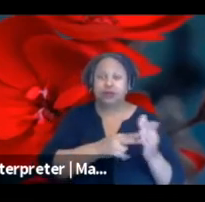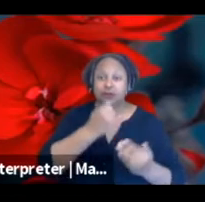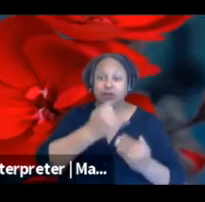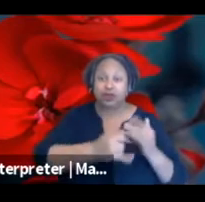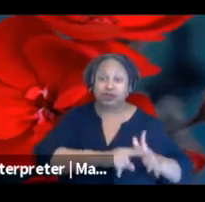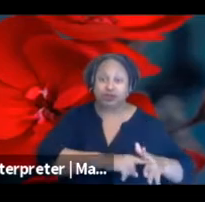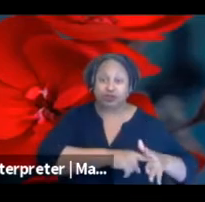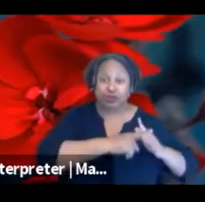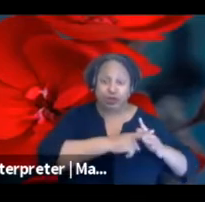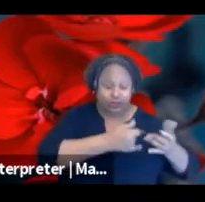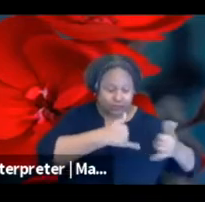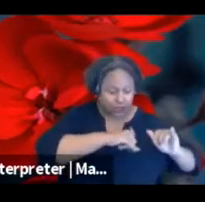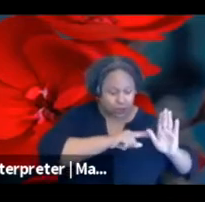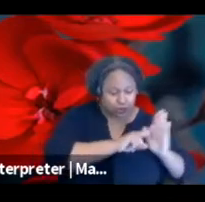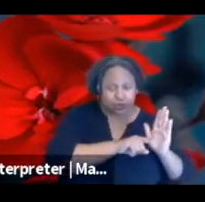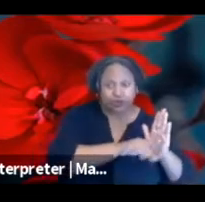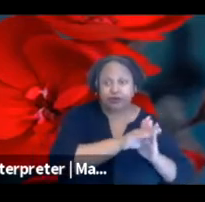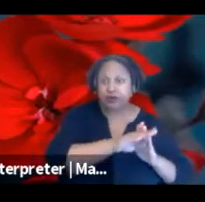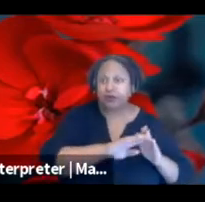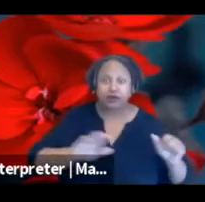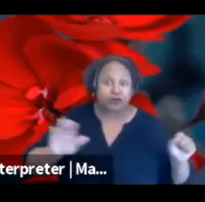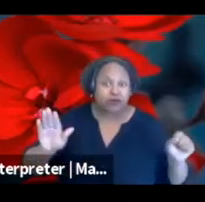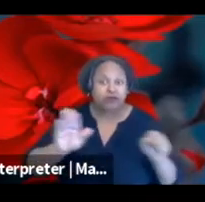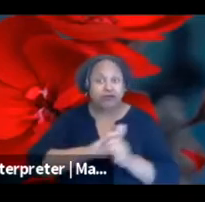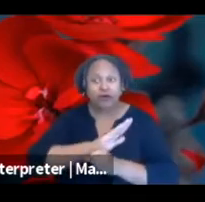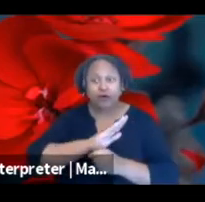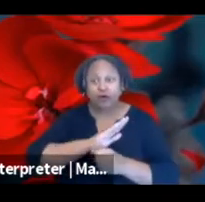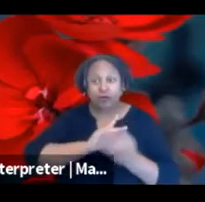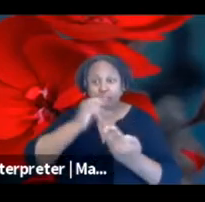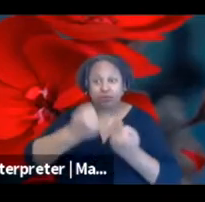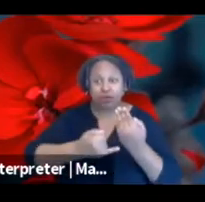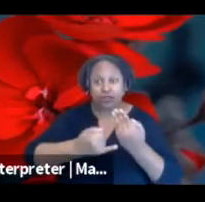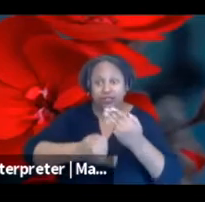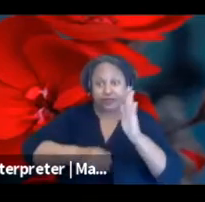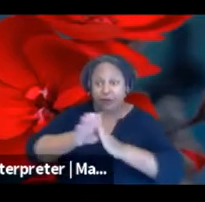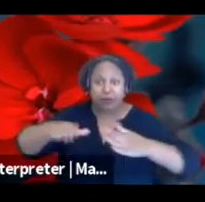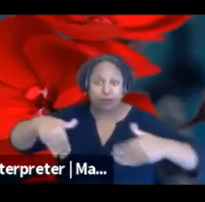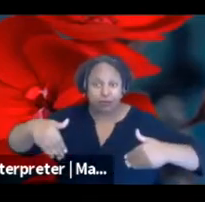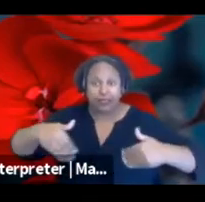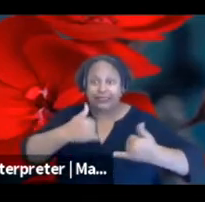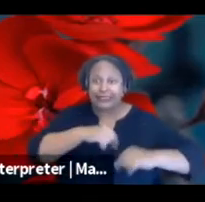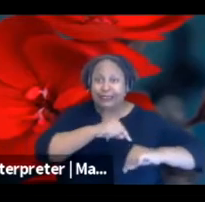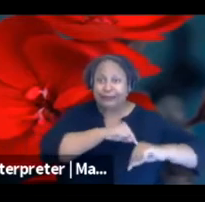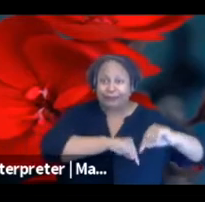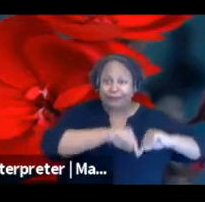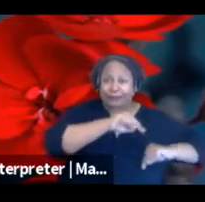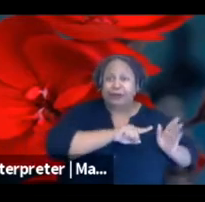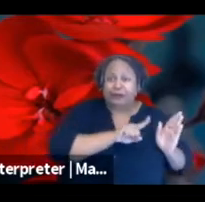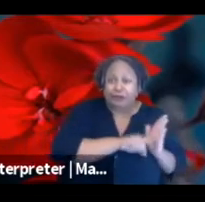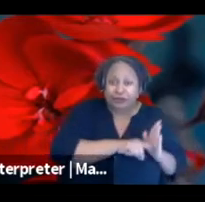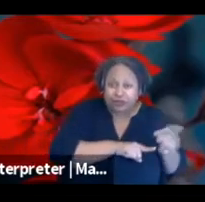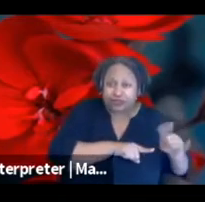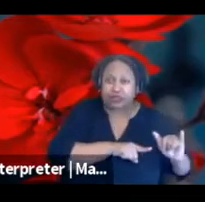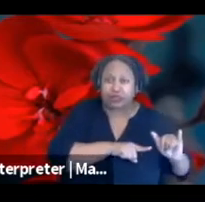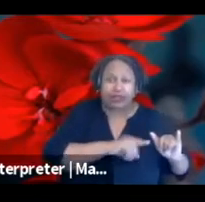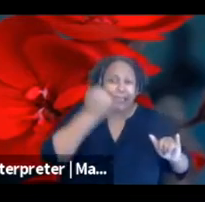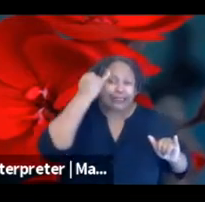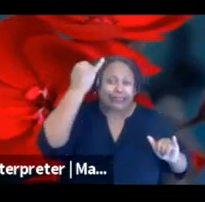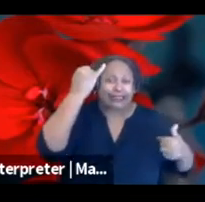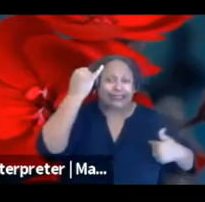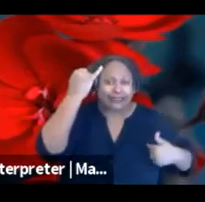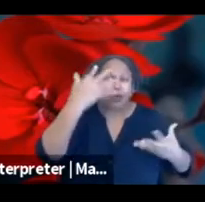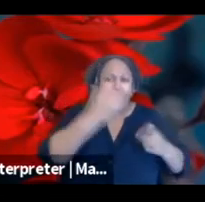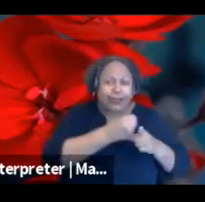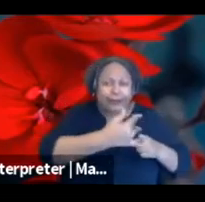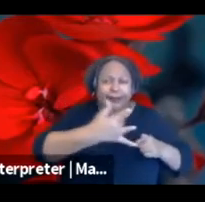need to create a full arts-based project. If you are in a place where you're looking at just you have an idea and you want to